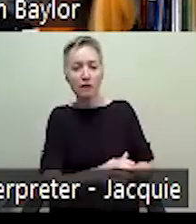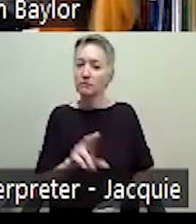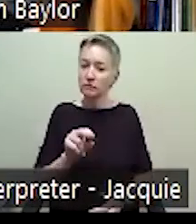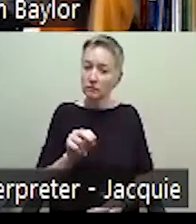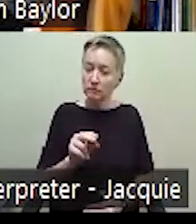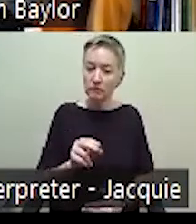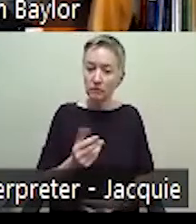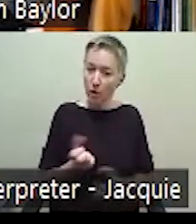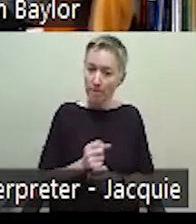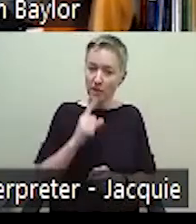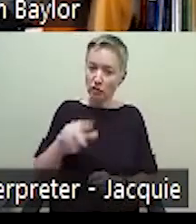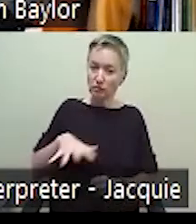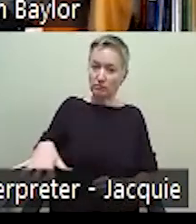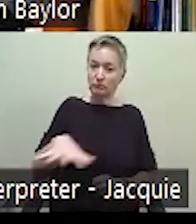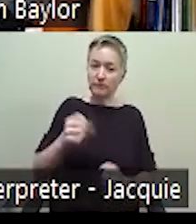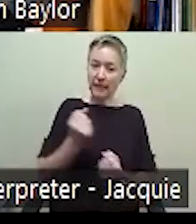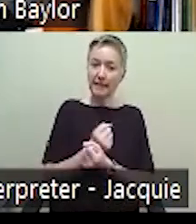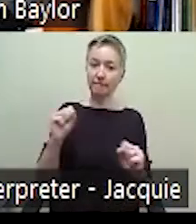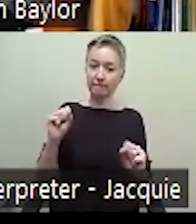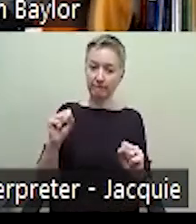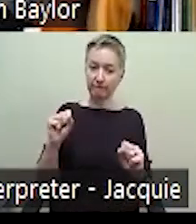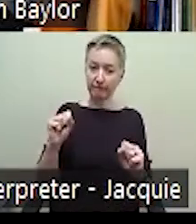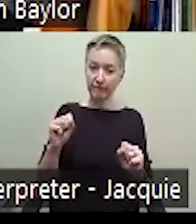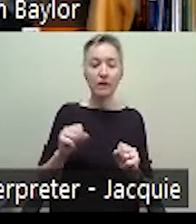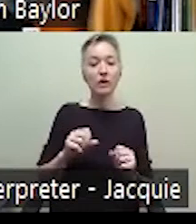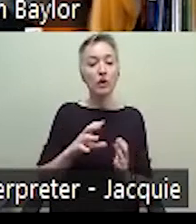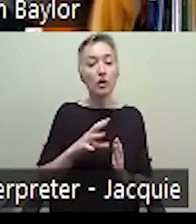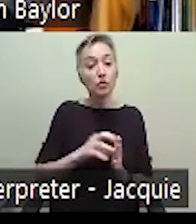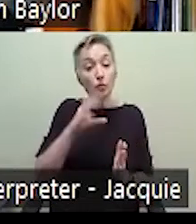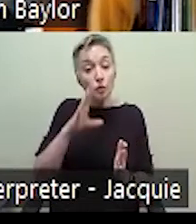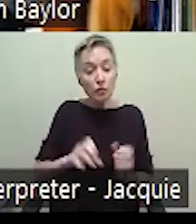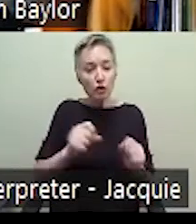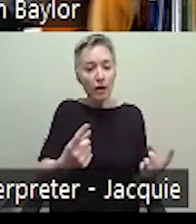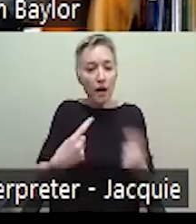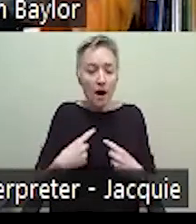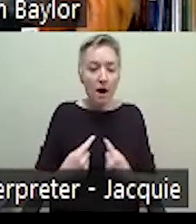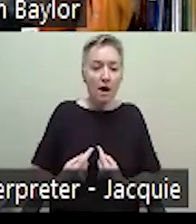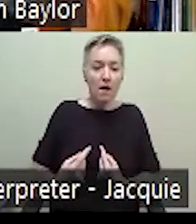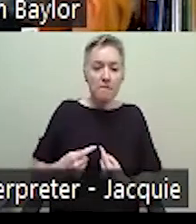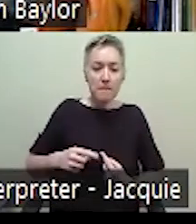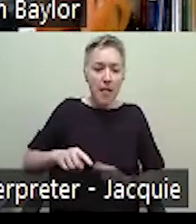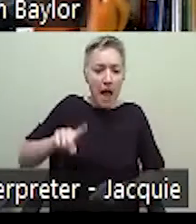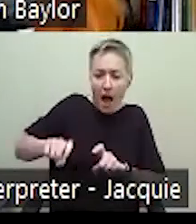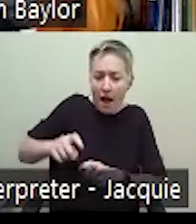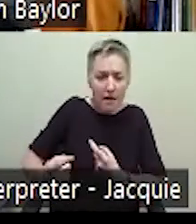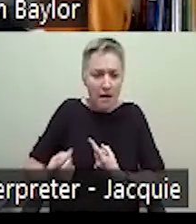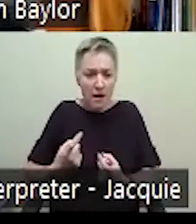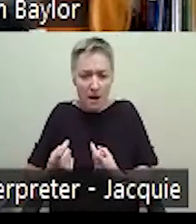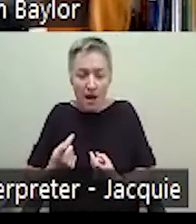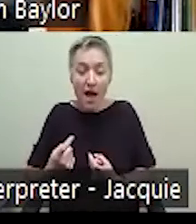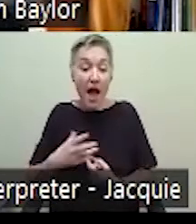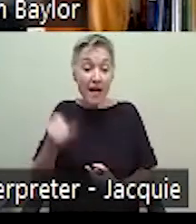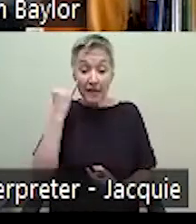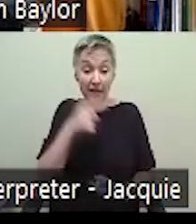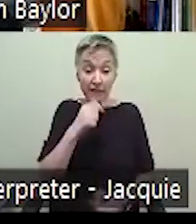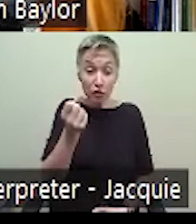a safe space for students to be able to ask questions and admit that they didn't understand